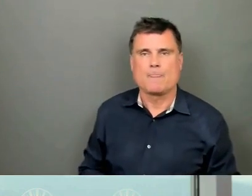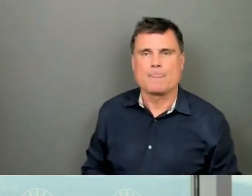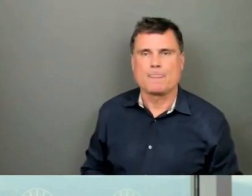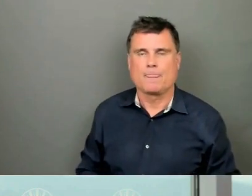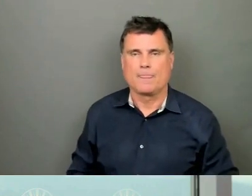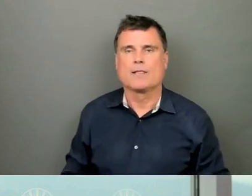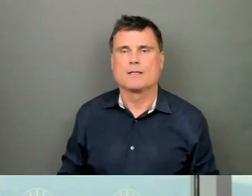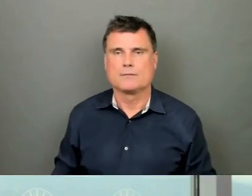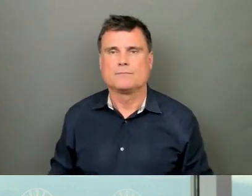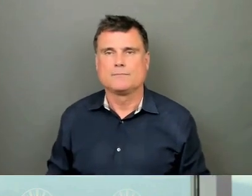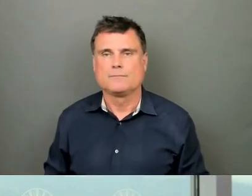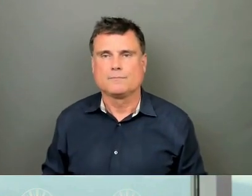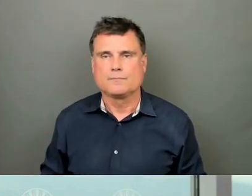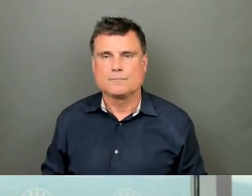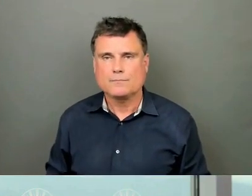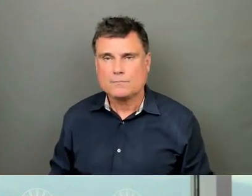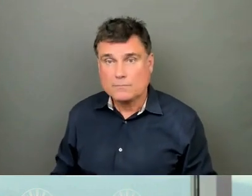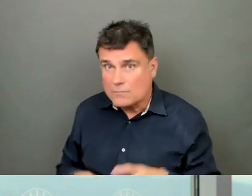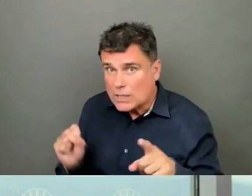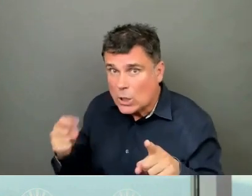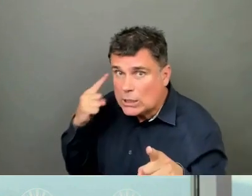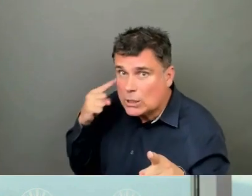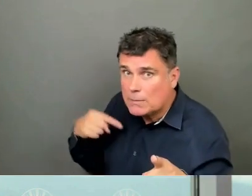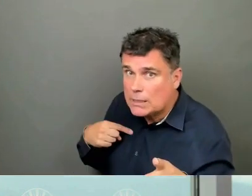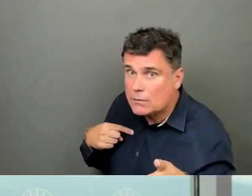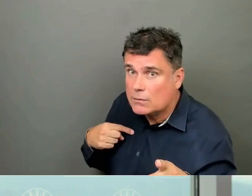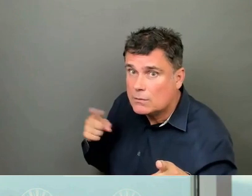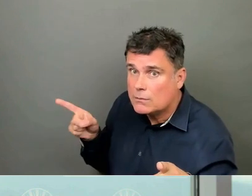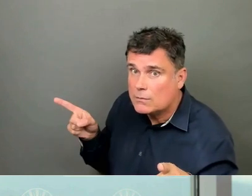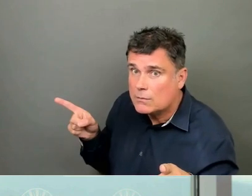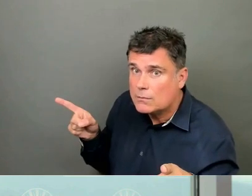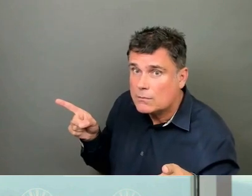Hi, can you hear me? I'm in a bad place. Clear, Frances.